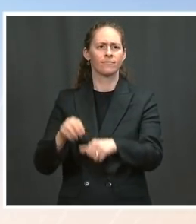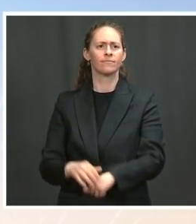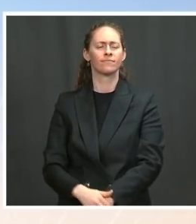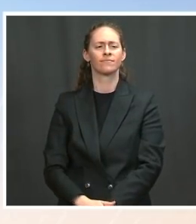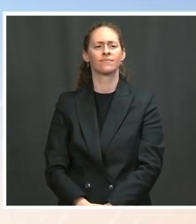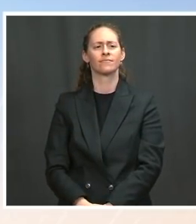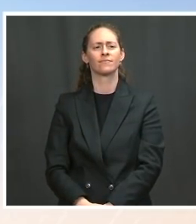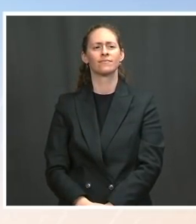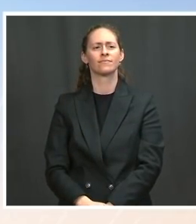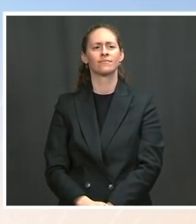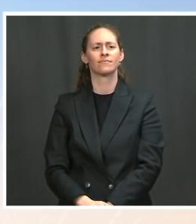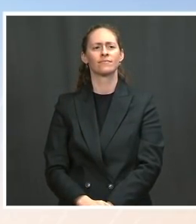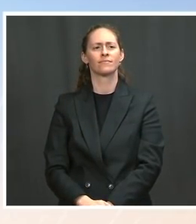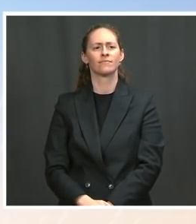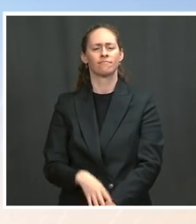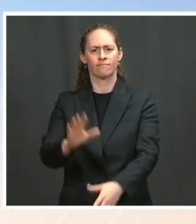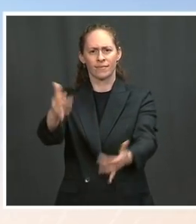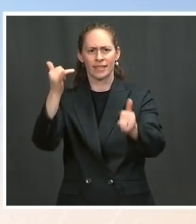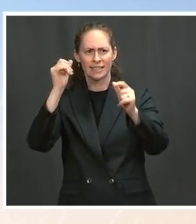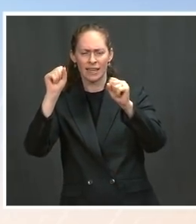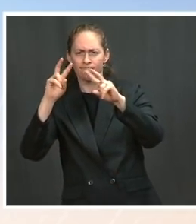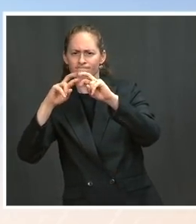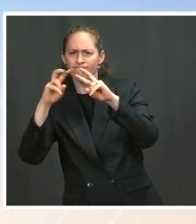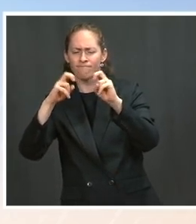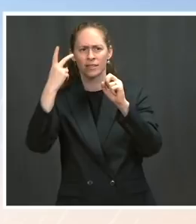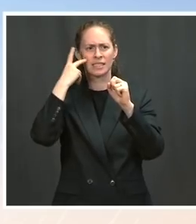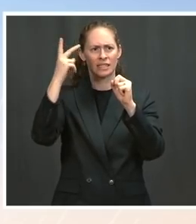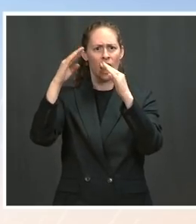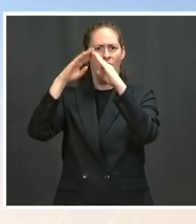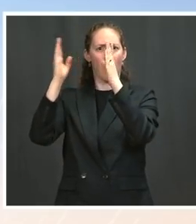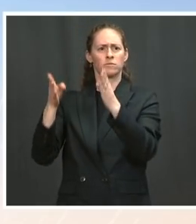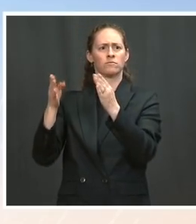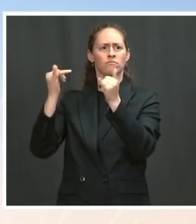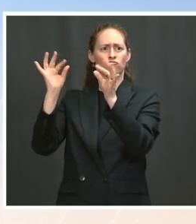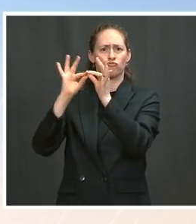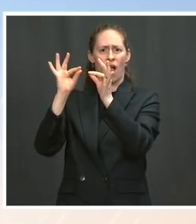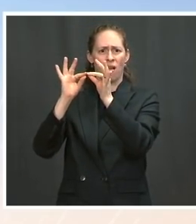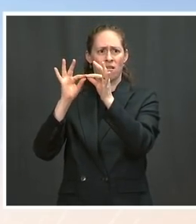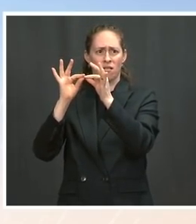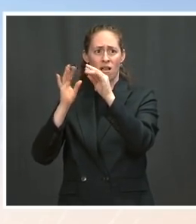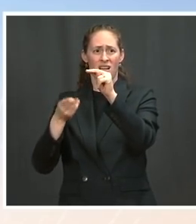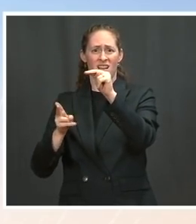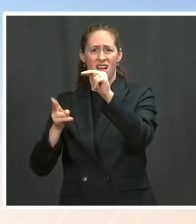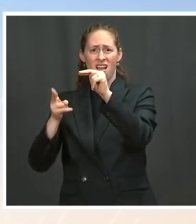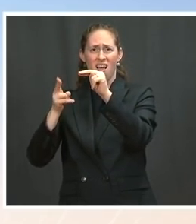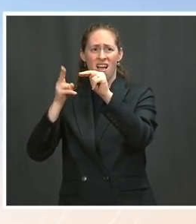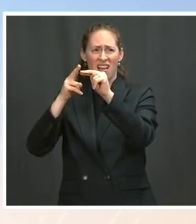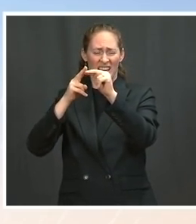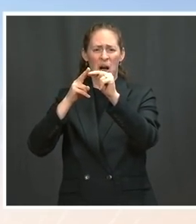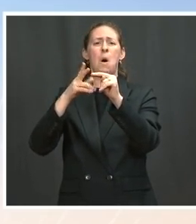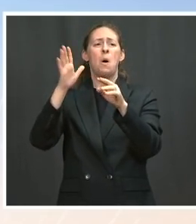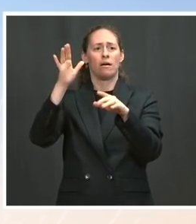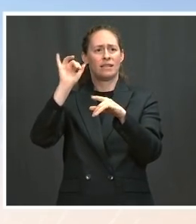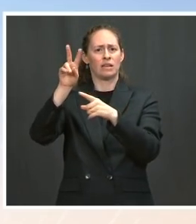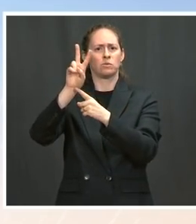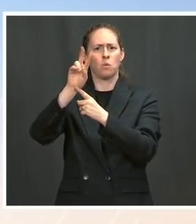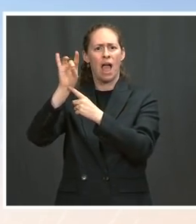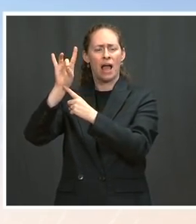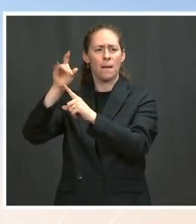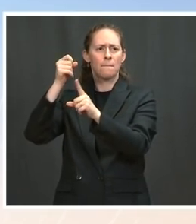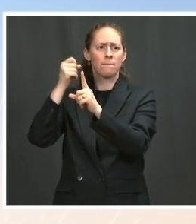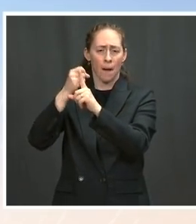values. When the housing bubble popped in 2008, Secretary Yellen helped manage the resulting financial crisis and recession. And in 2010,